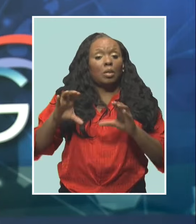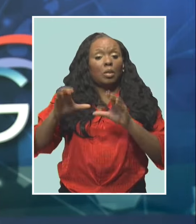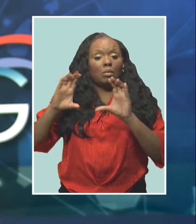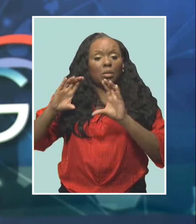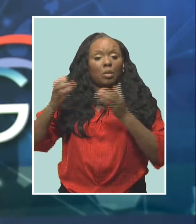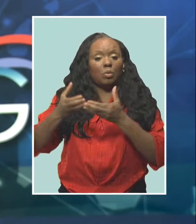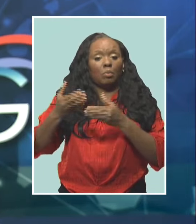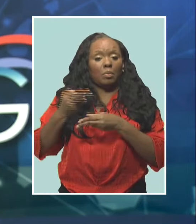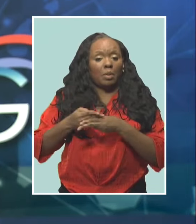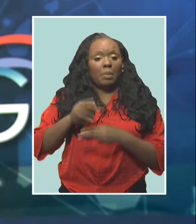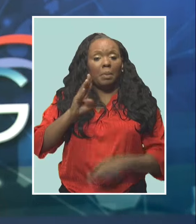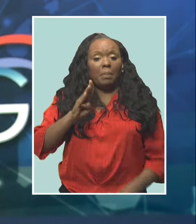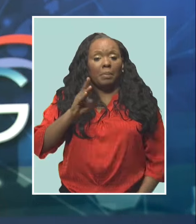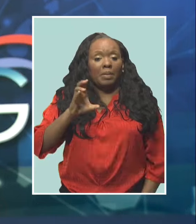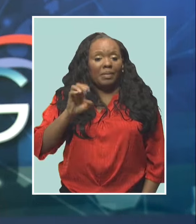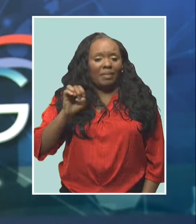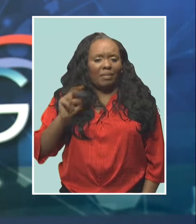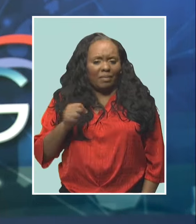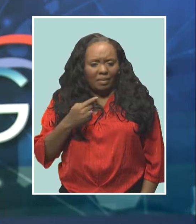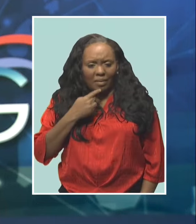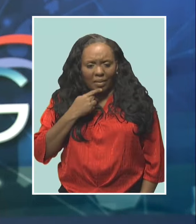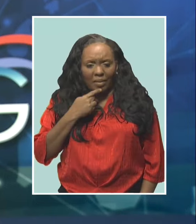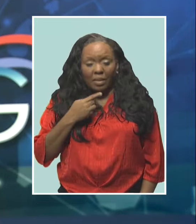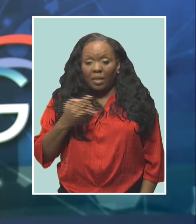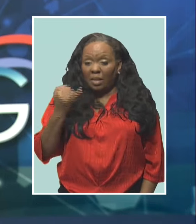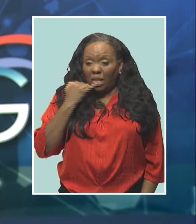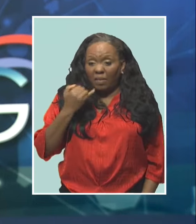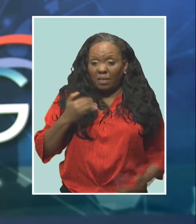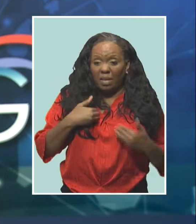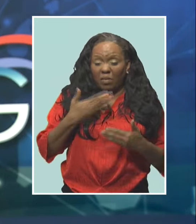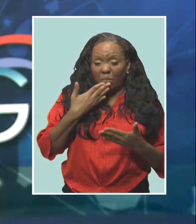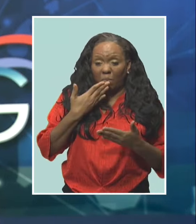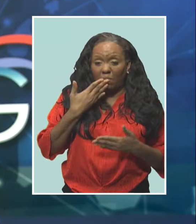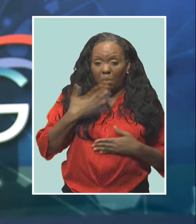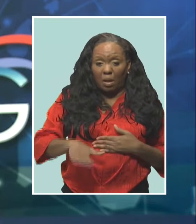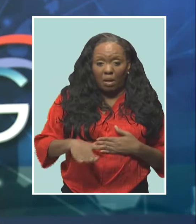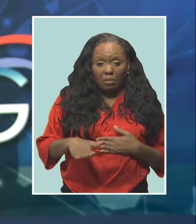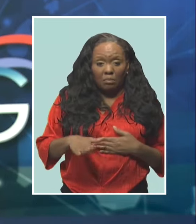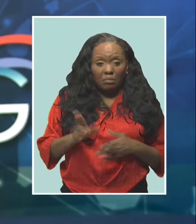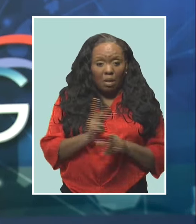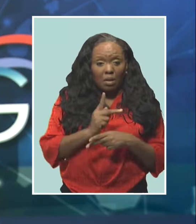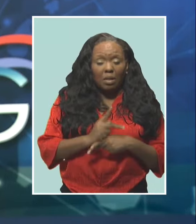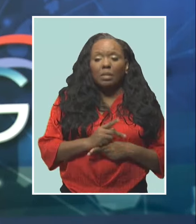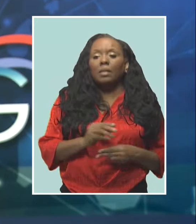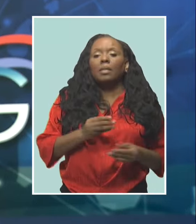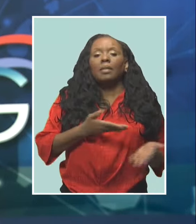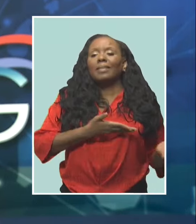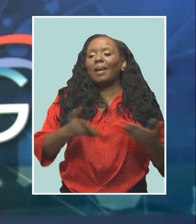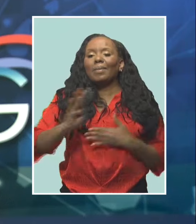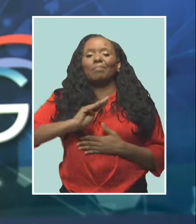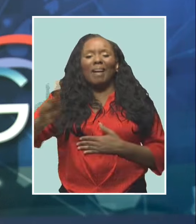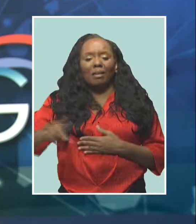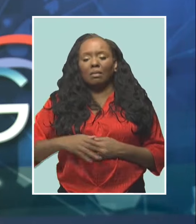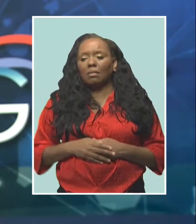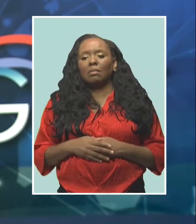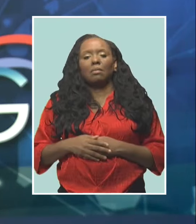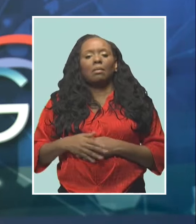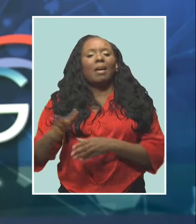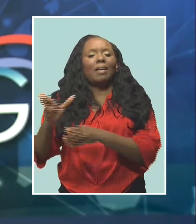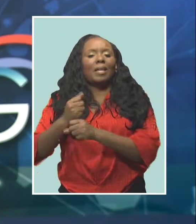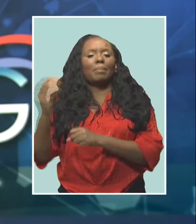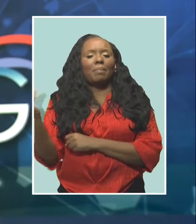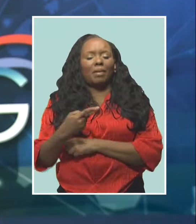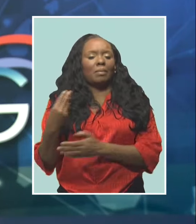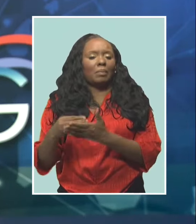Maureen Holder, is telling customers to take the goods back and get a refund. She adds there are numerous agencies customers can turn